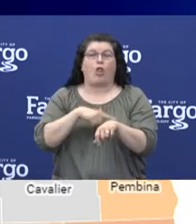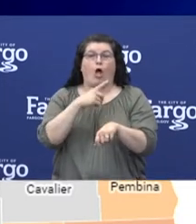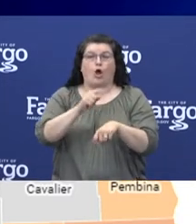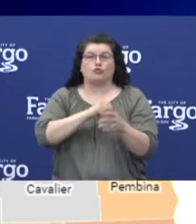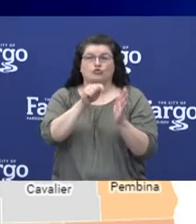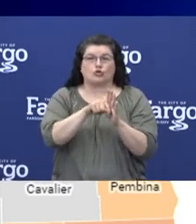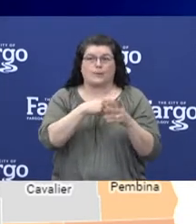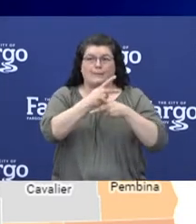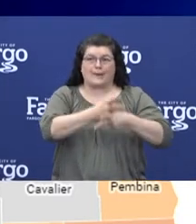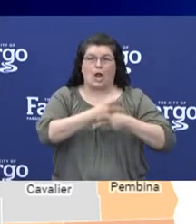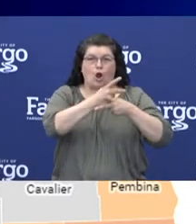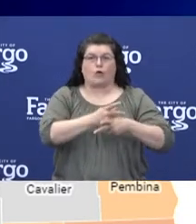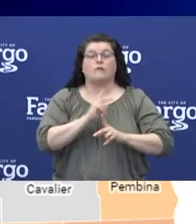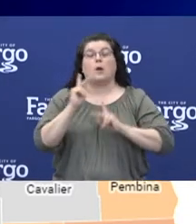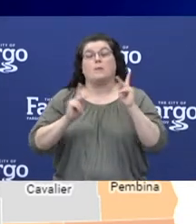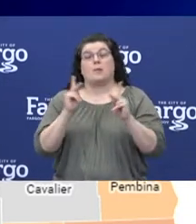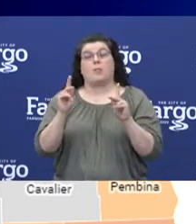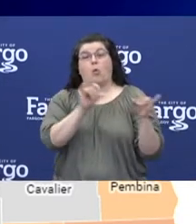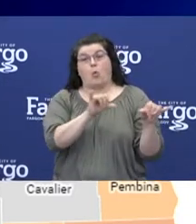both residents and staff and